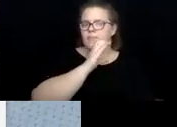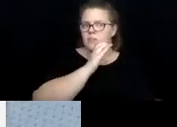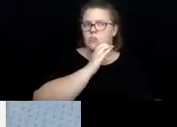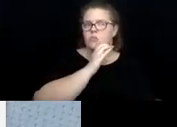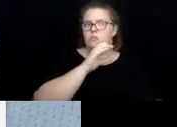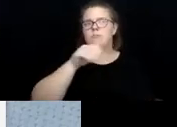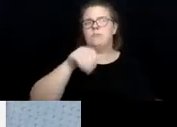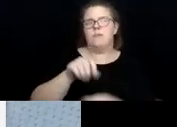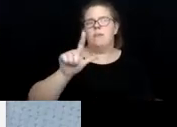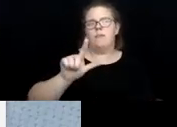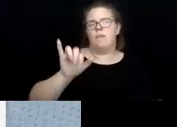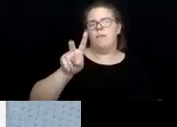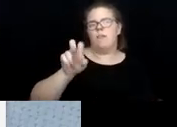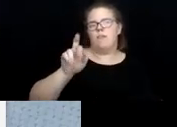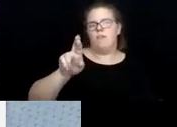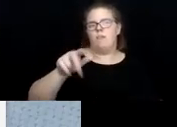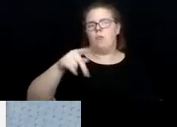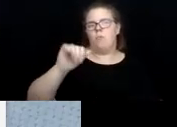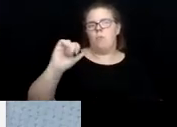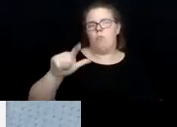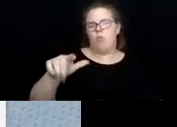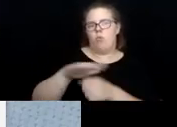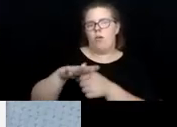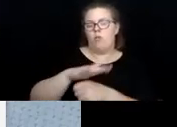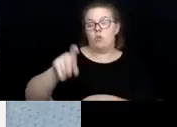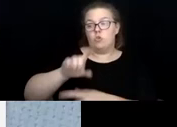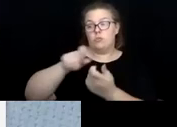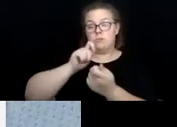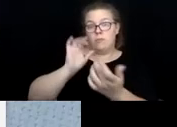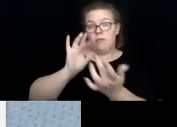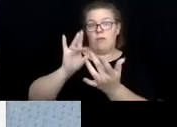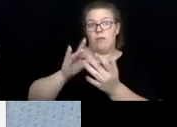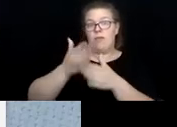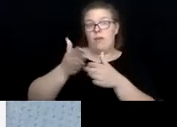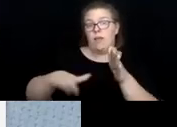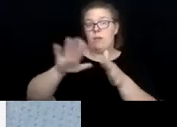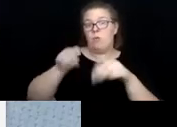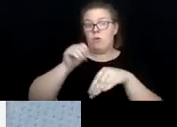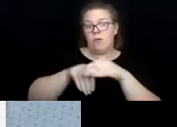Liverpool area? So should they specifically contact neighborhood advisor in Liverpool?